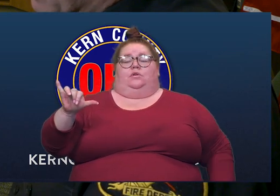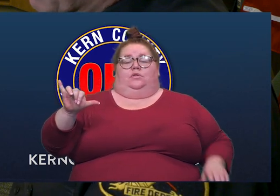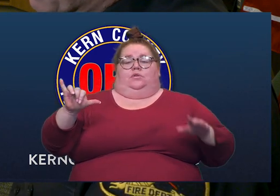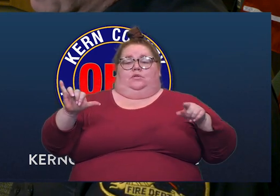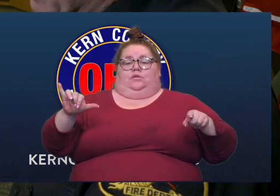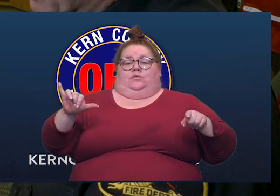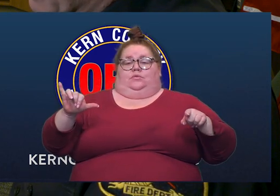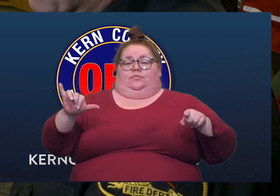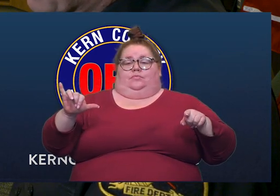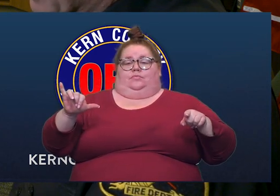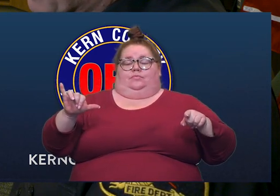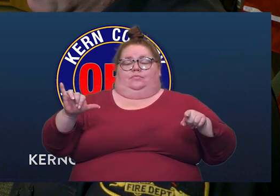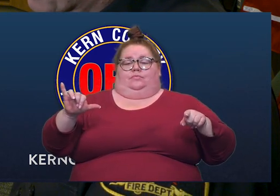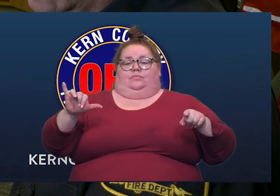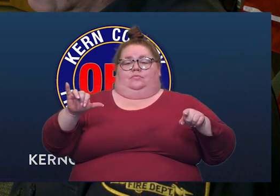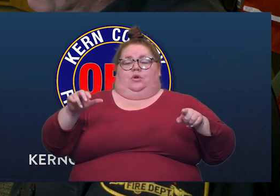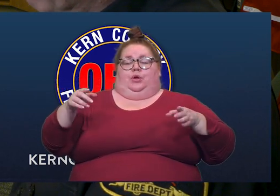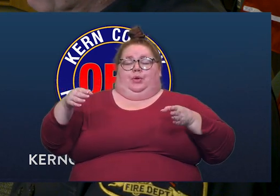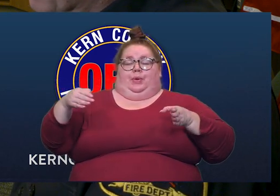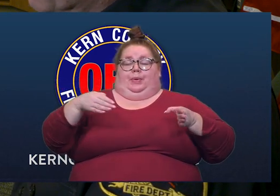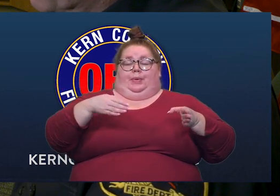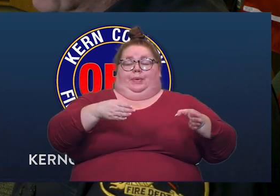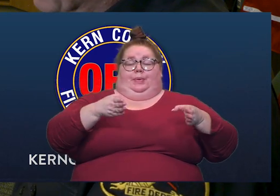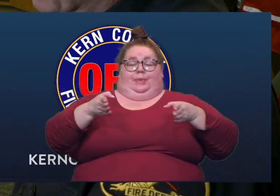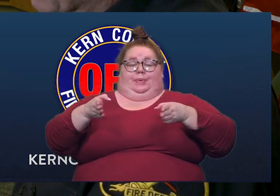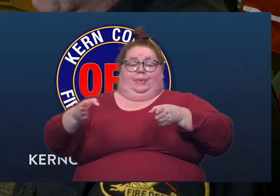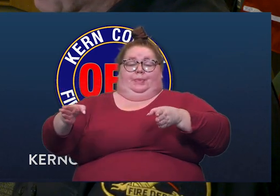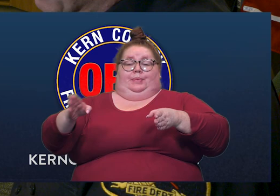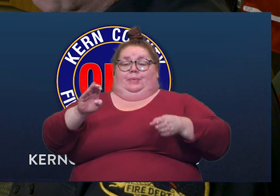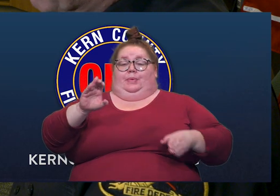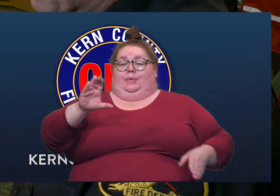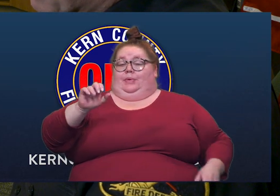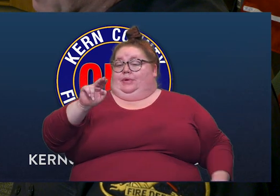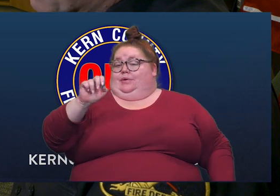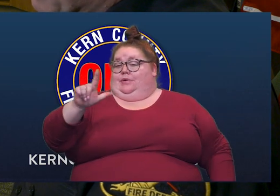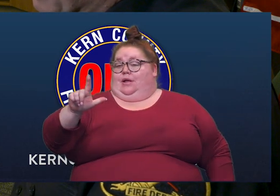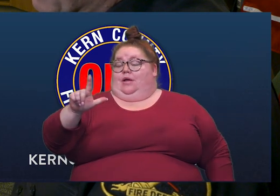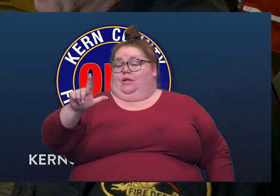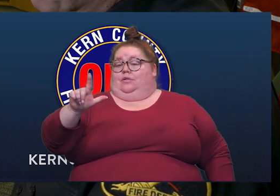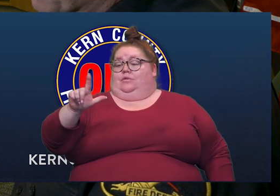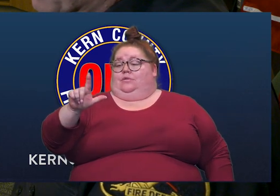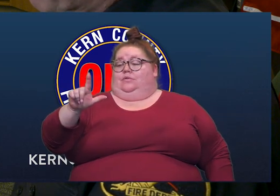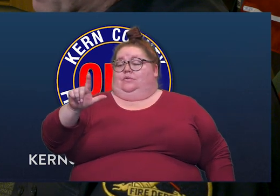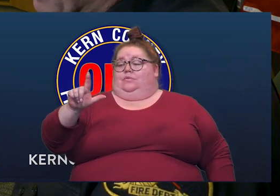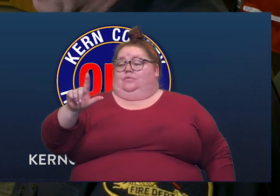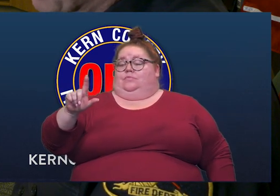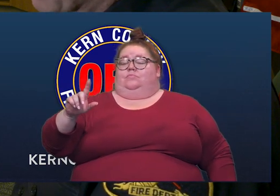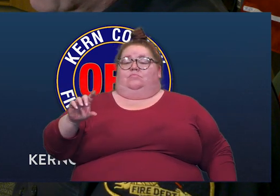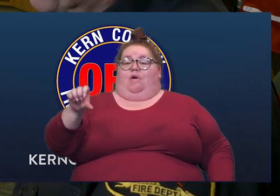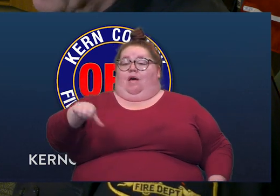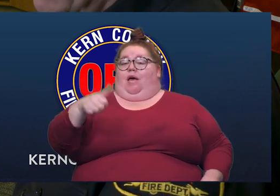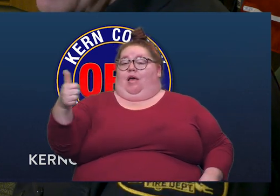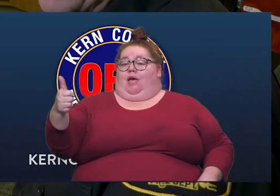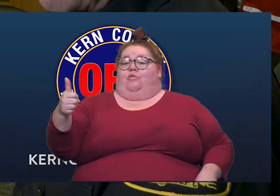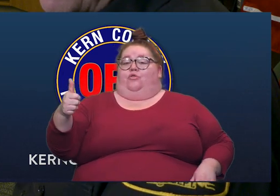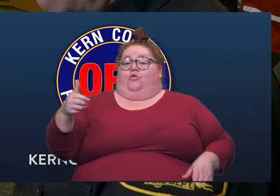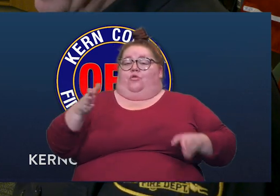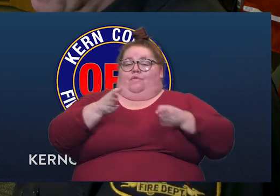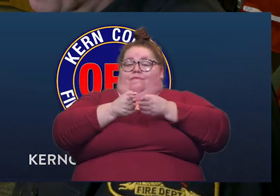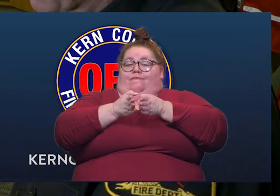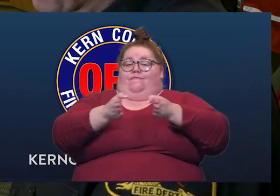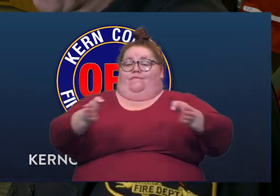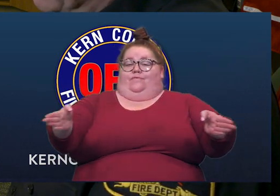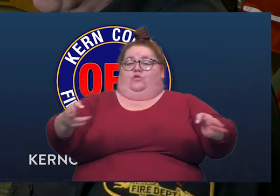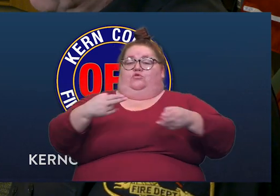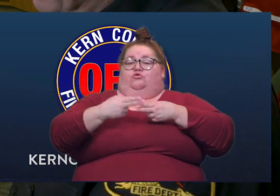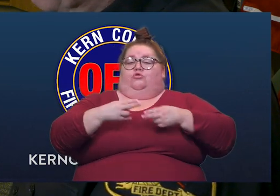you come to another section. So the Kern River runs through here, but there's also another diversion. A lot of times you'll hear them by a